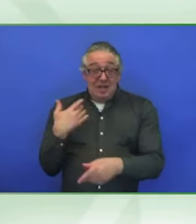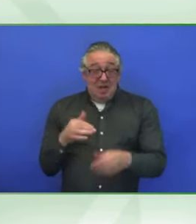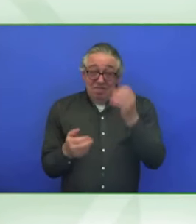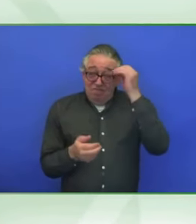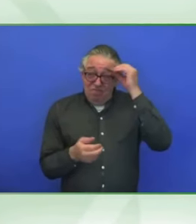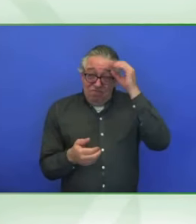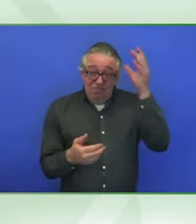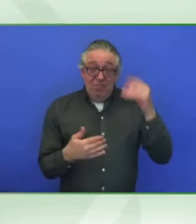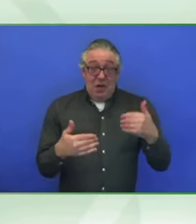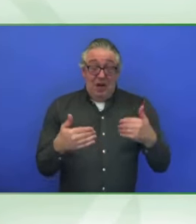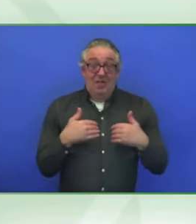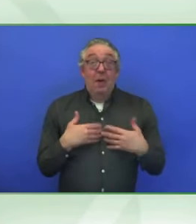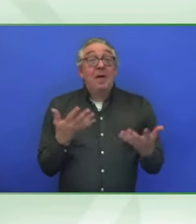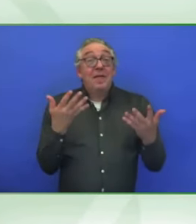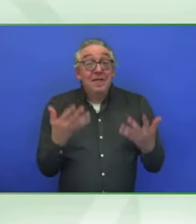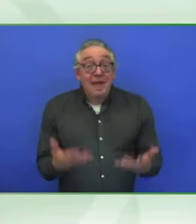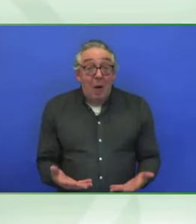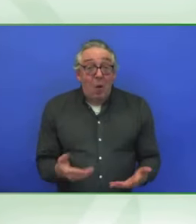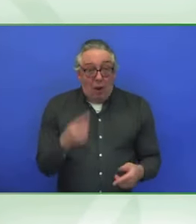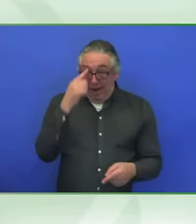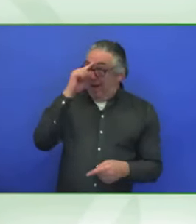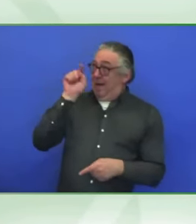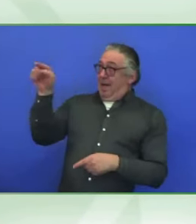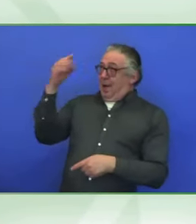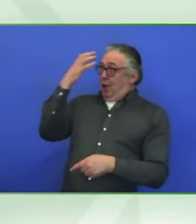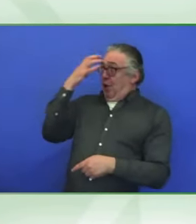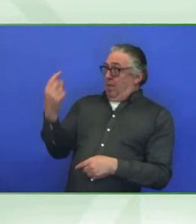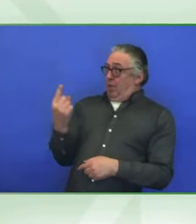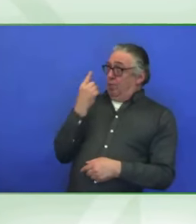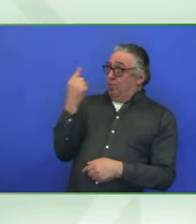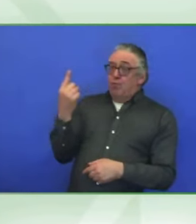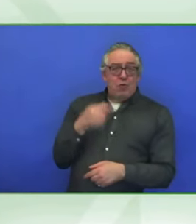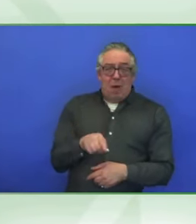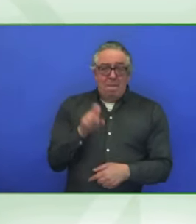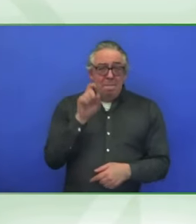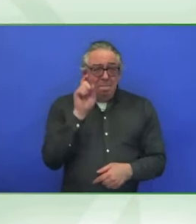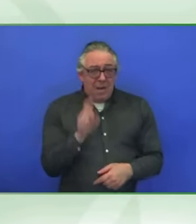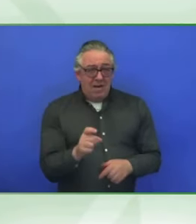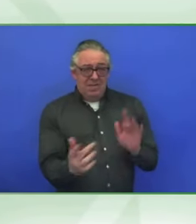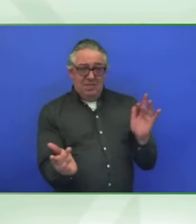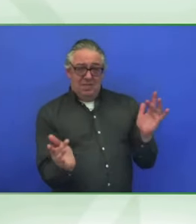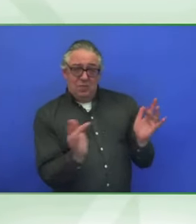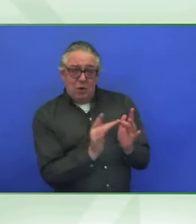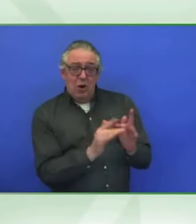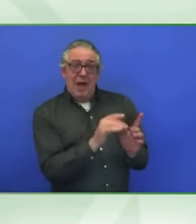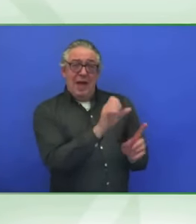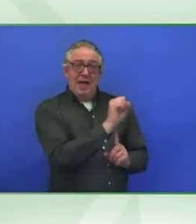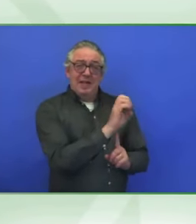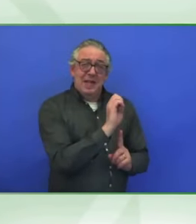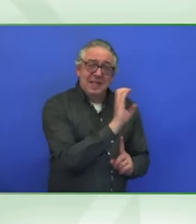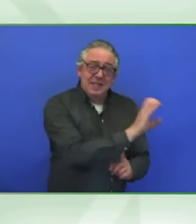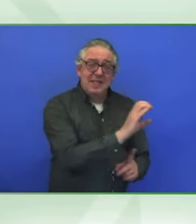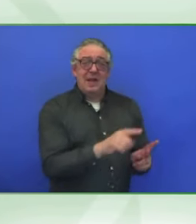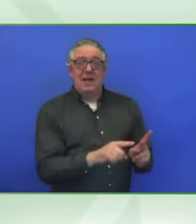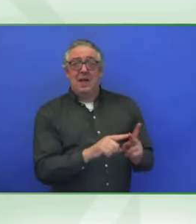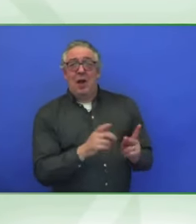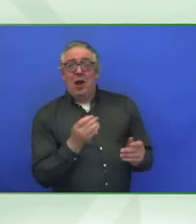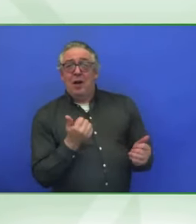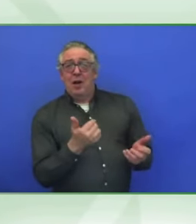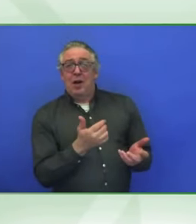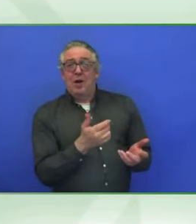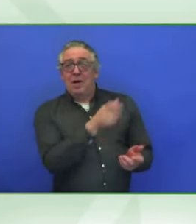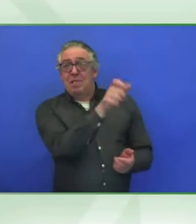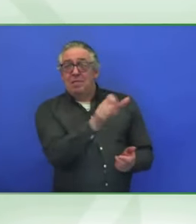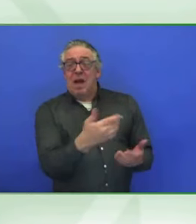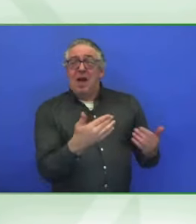go to the regulators. And there's, there's a whole host of regulatory bodies in the United States that eventually, you know, connect to the